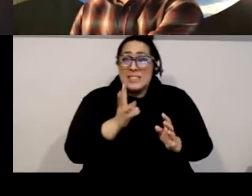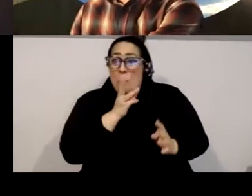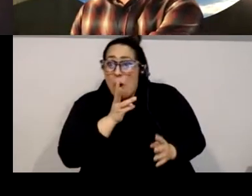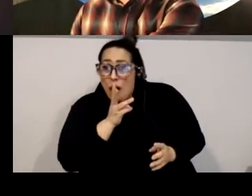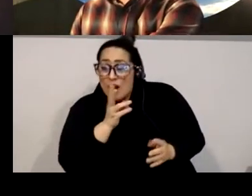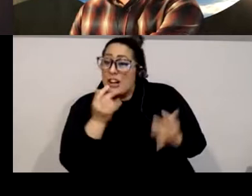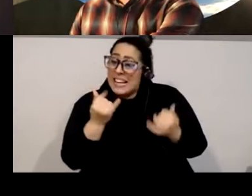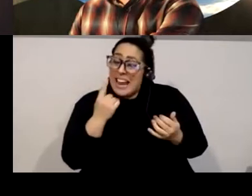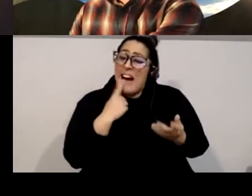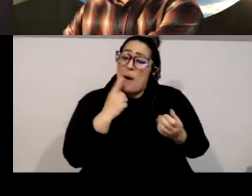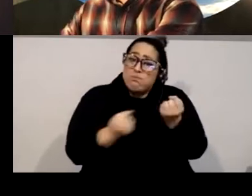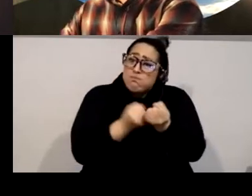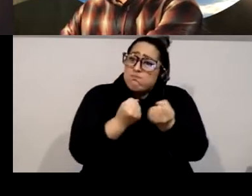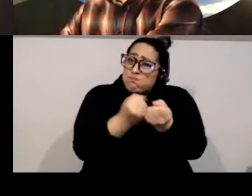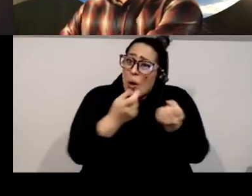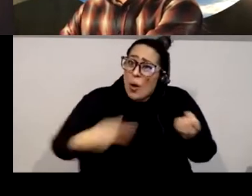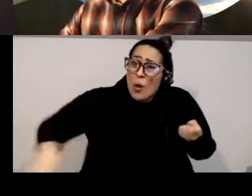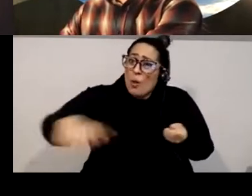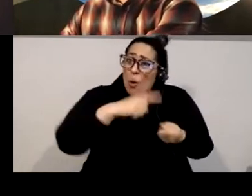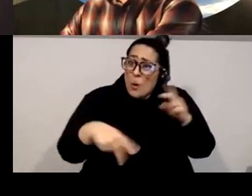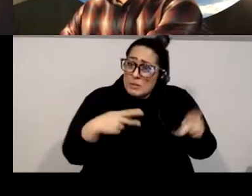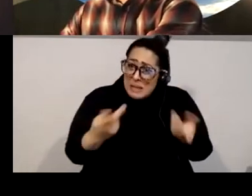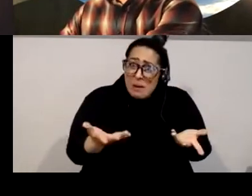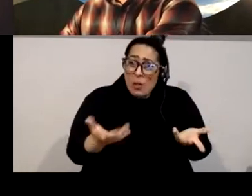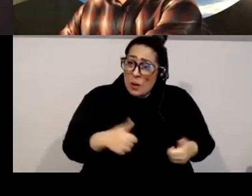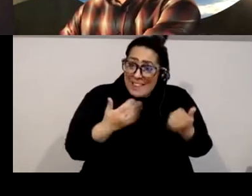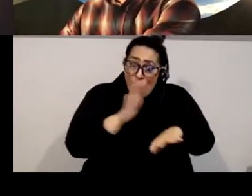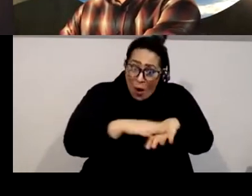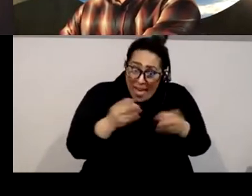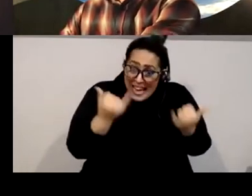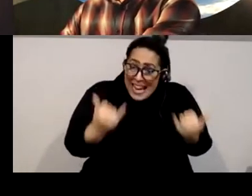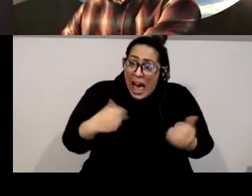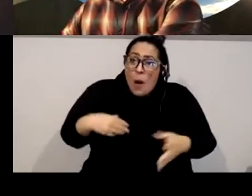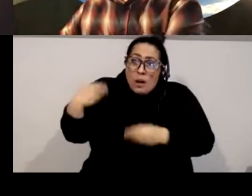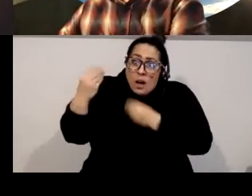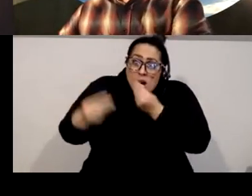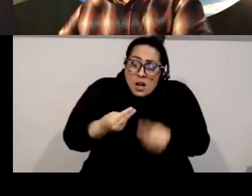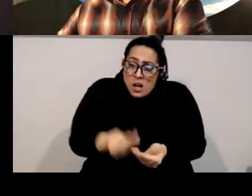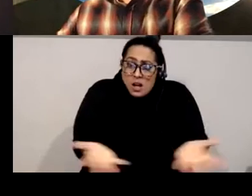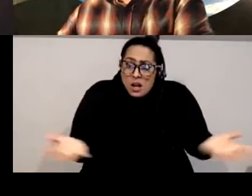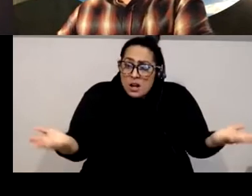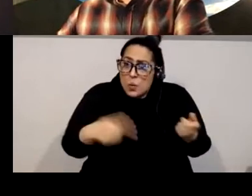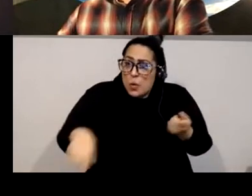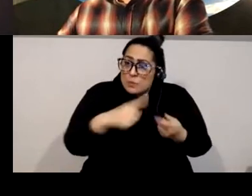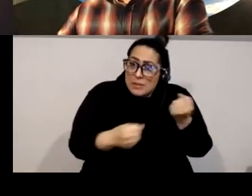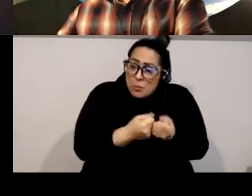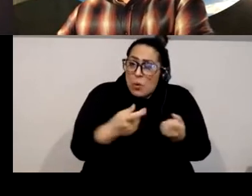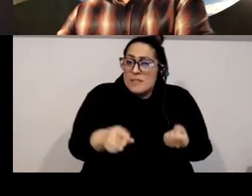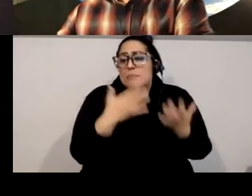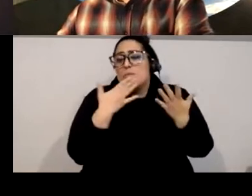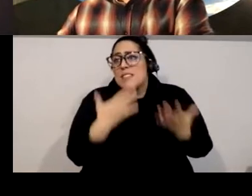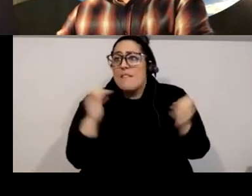people, pipelines, and technologies that carry our breath images and words across vast distances to others. So thank you.